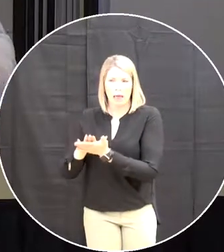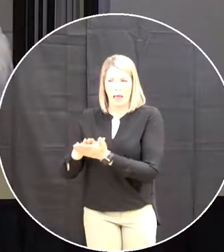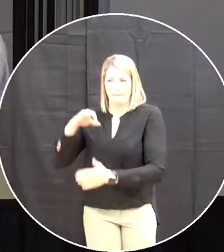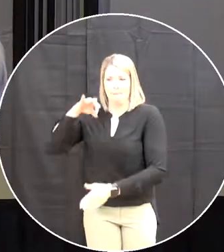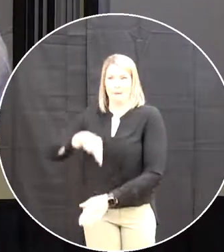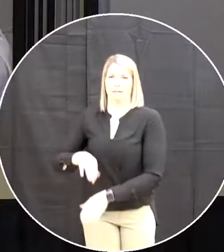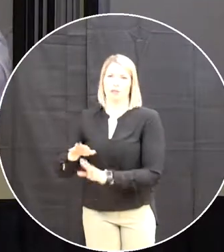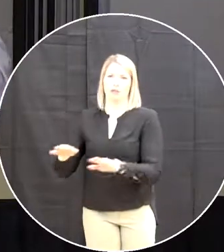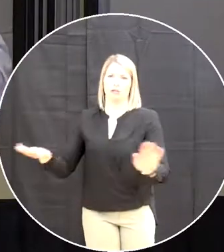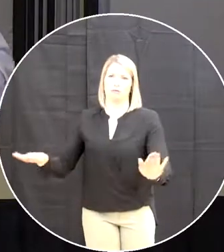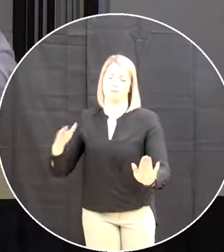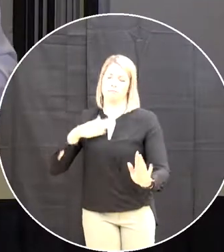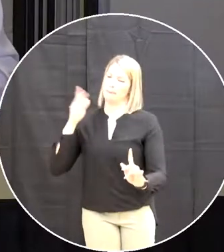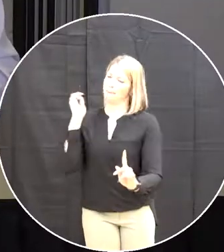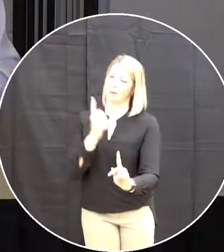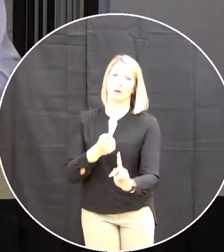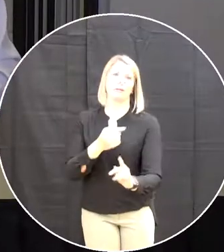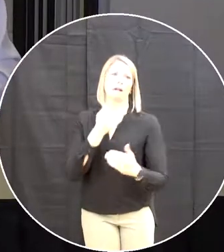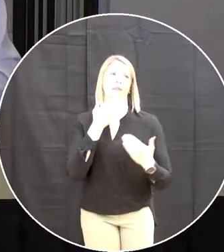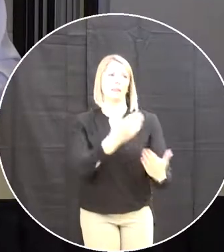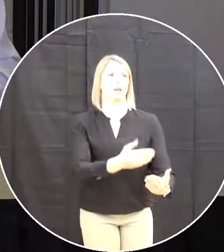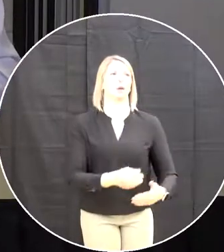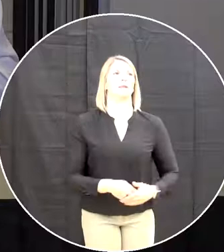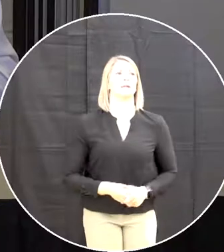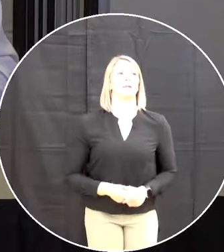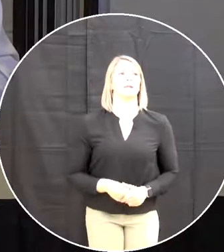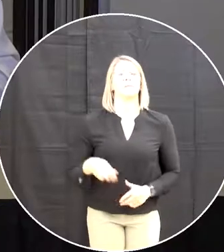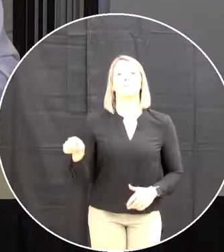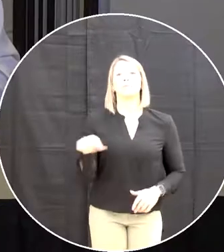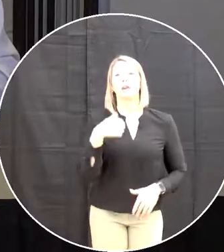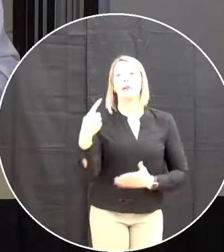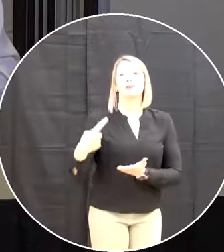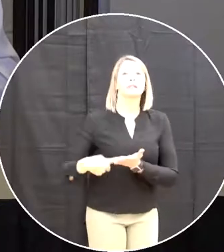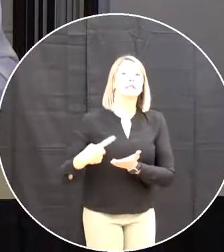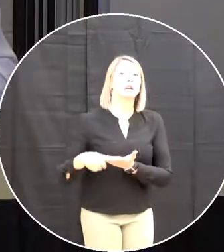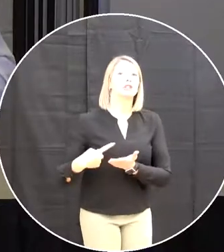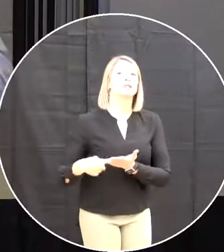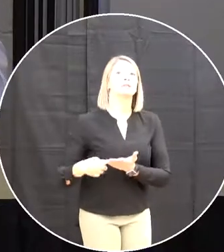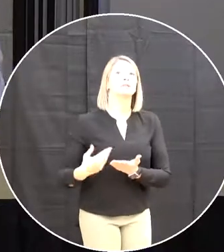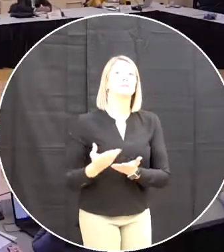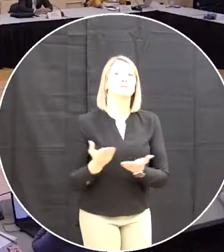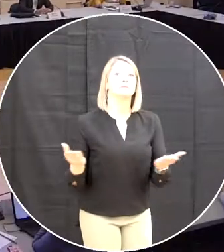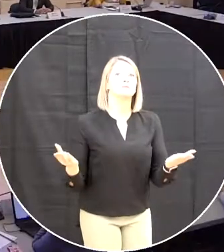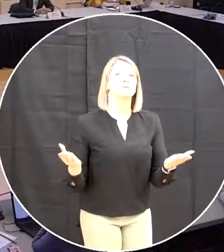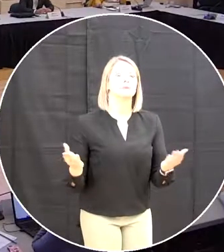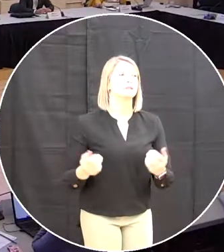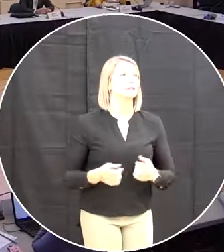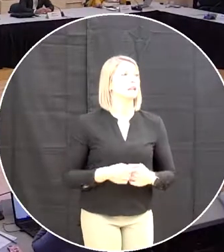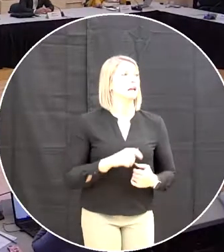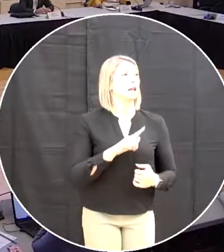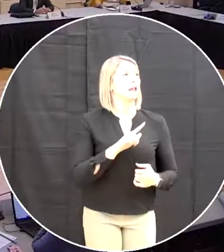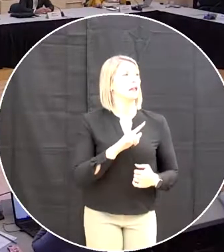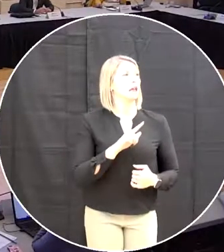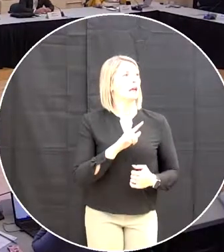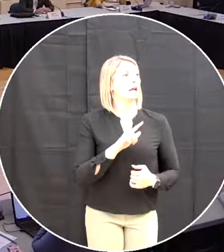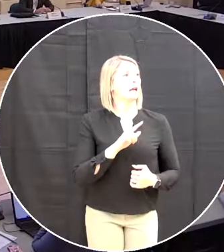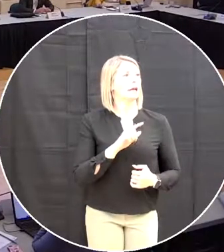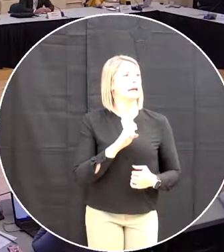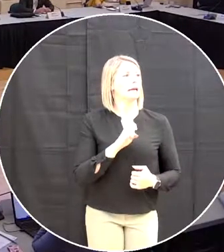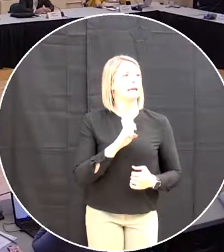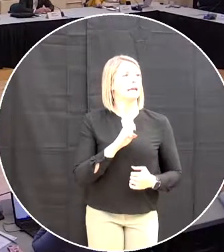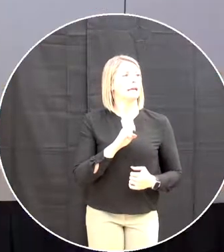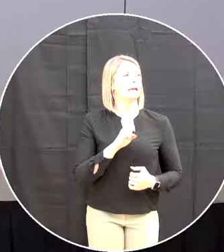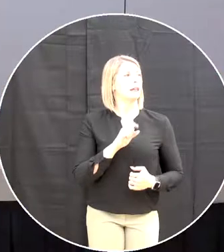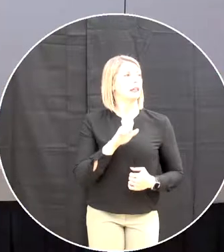point thank you any further trustees like them okay trustee lee thank you mr chairman